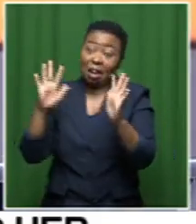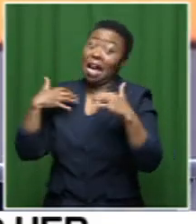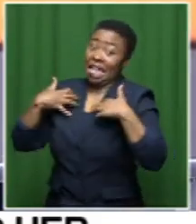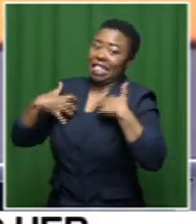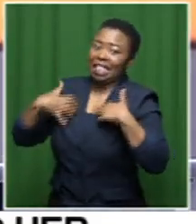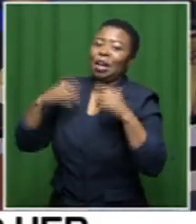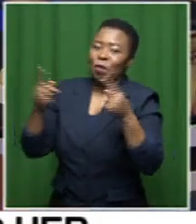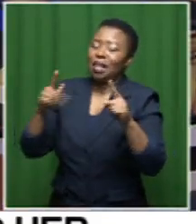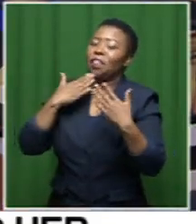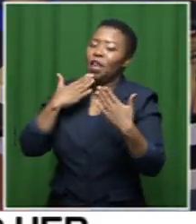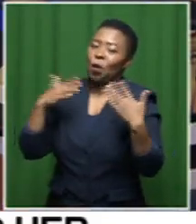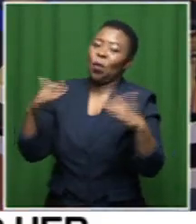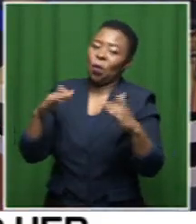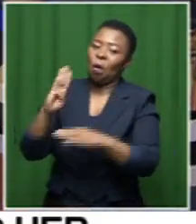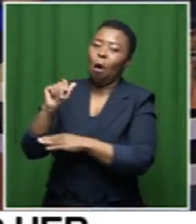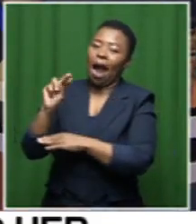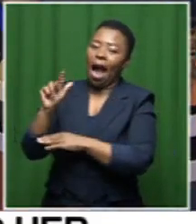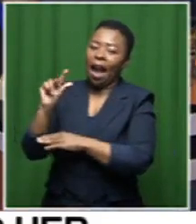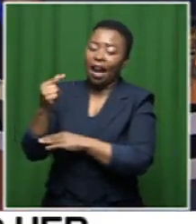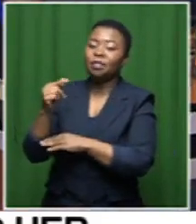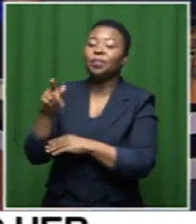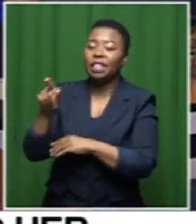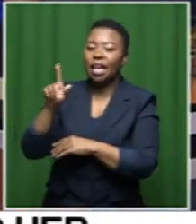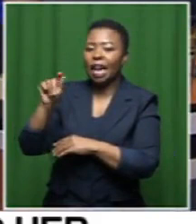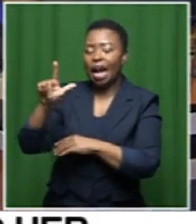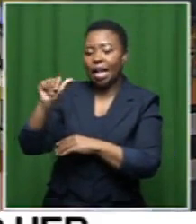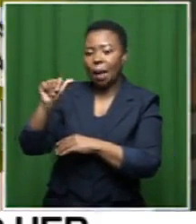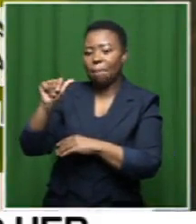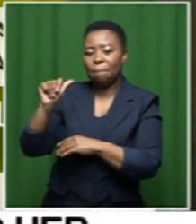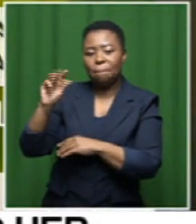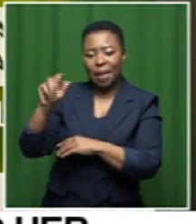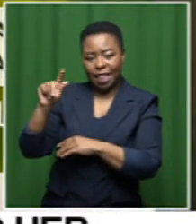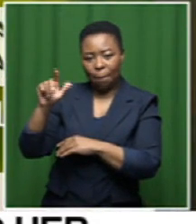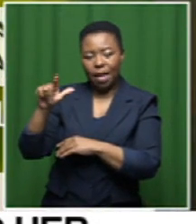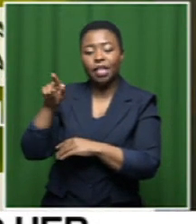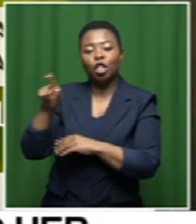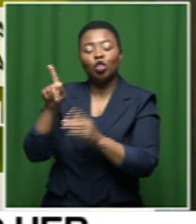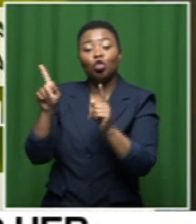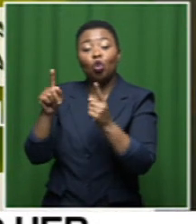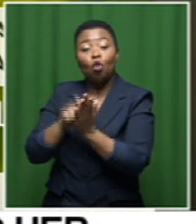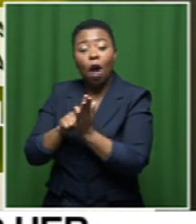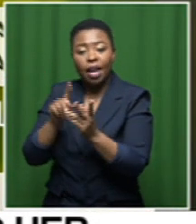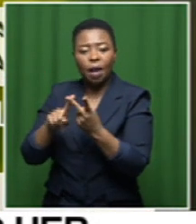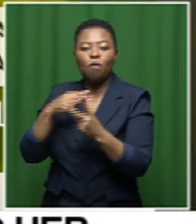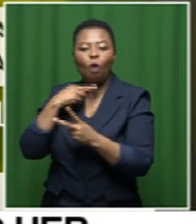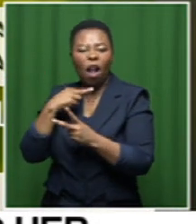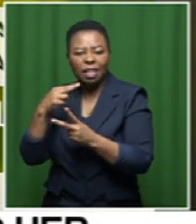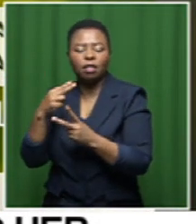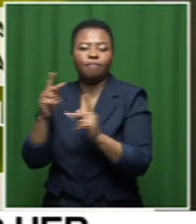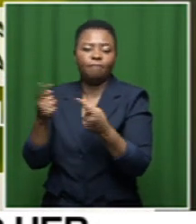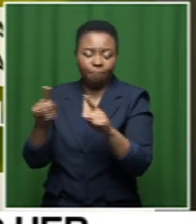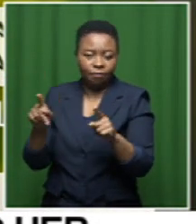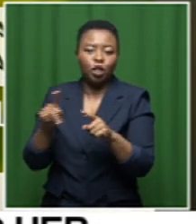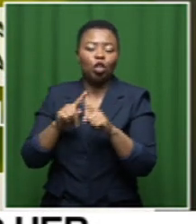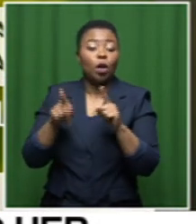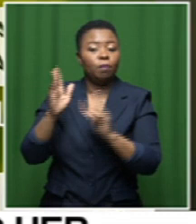your music thank you so much uh her own skin she's a songwriter vocalist um and talking uh to